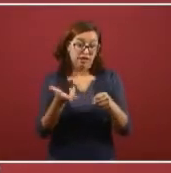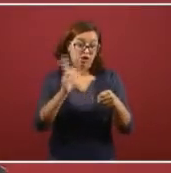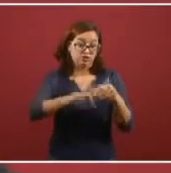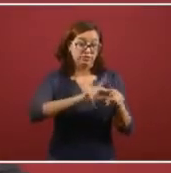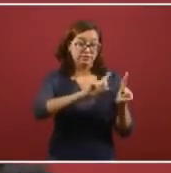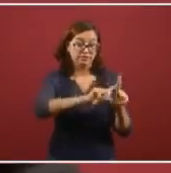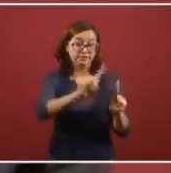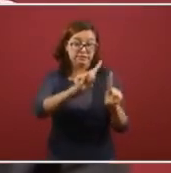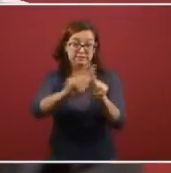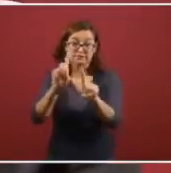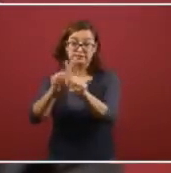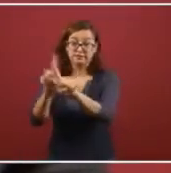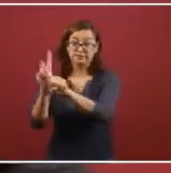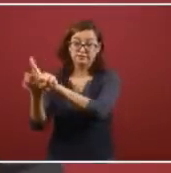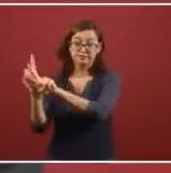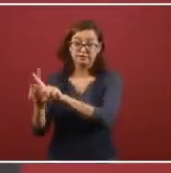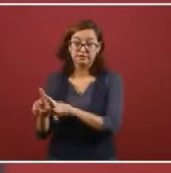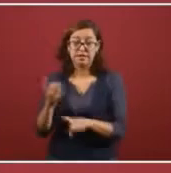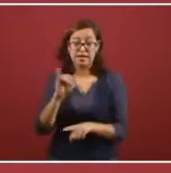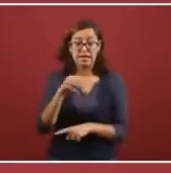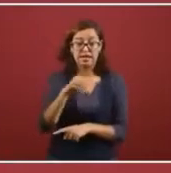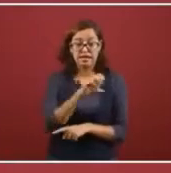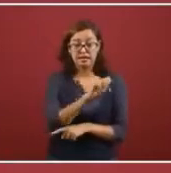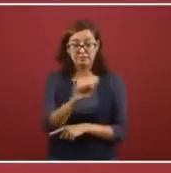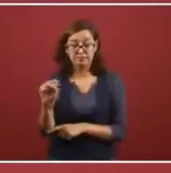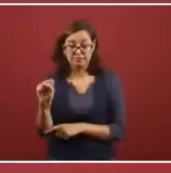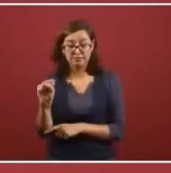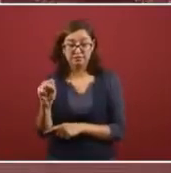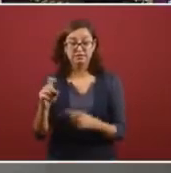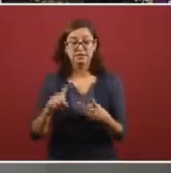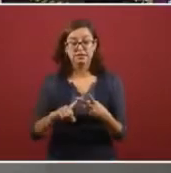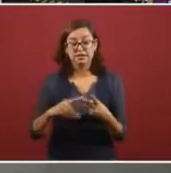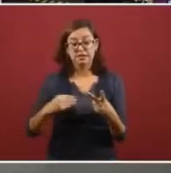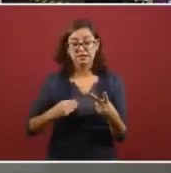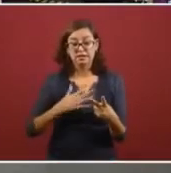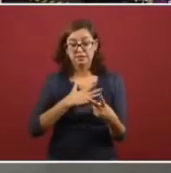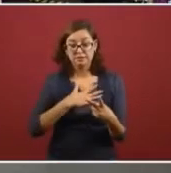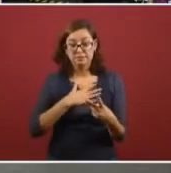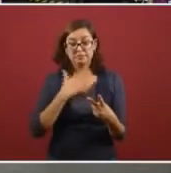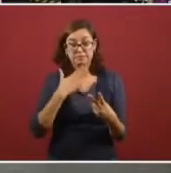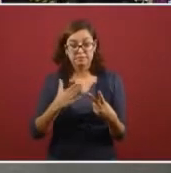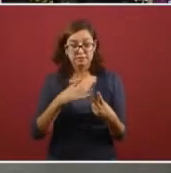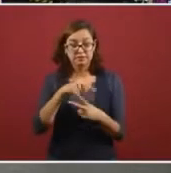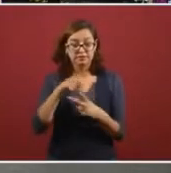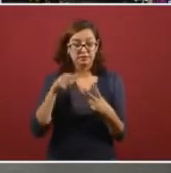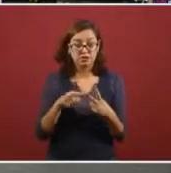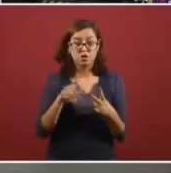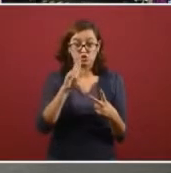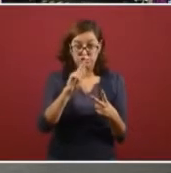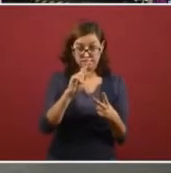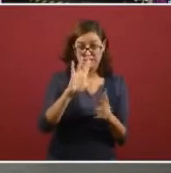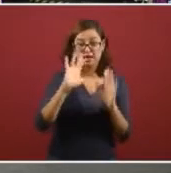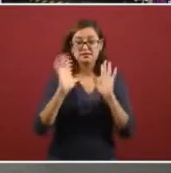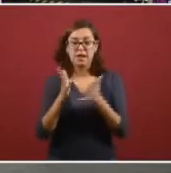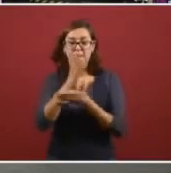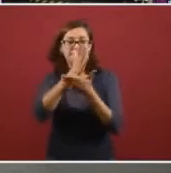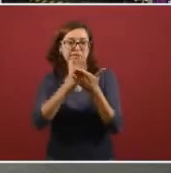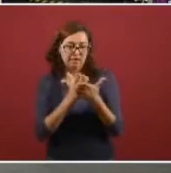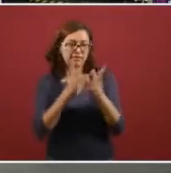of the 80 of the hospitals in the IMS Bienestar program. And we've visited them.